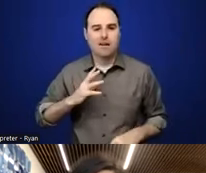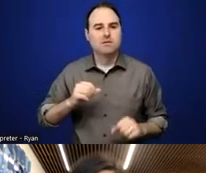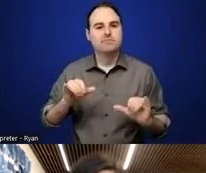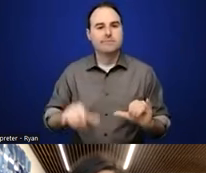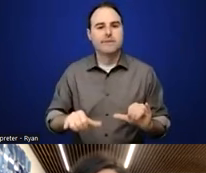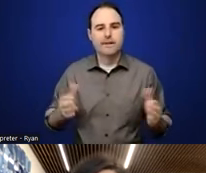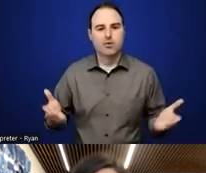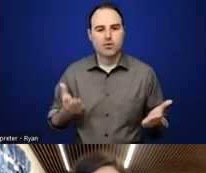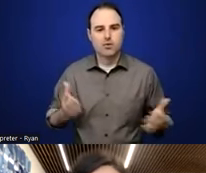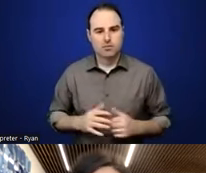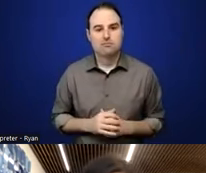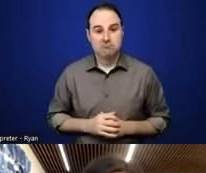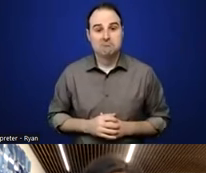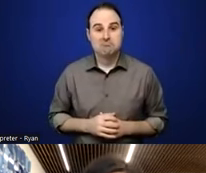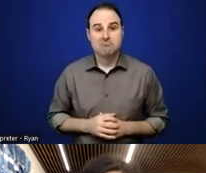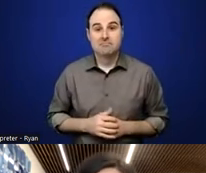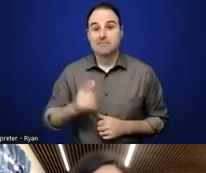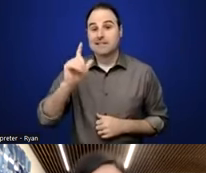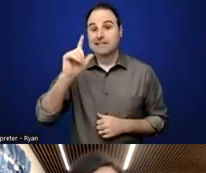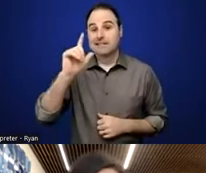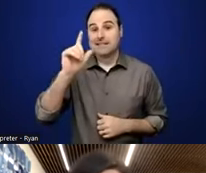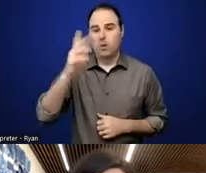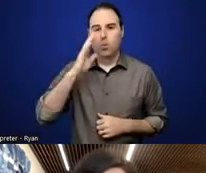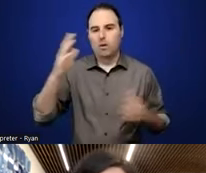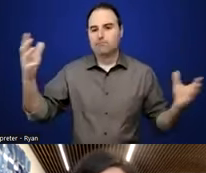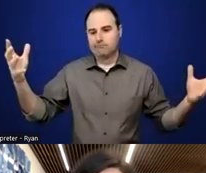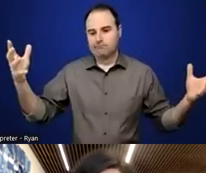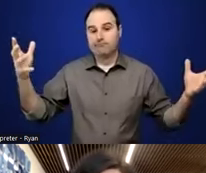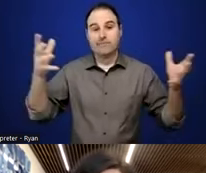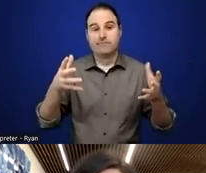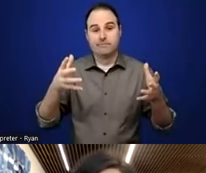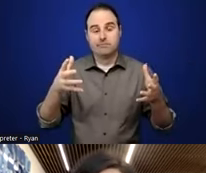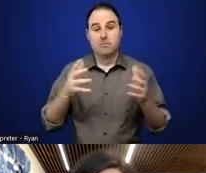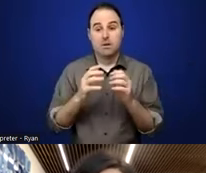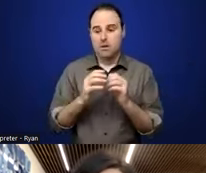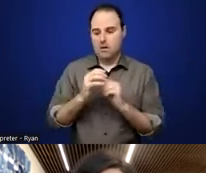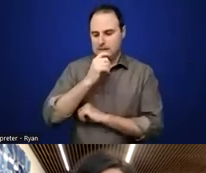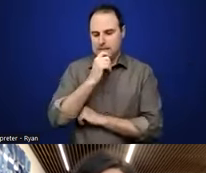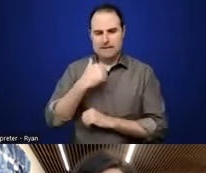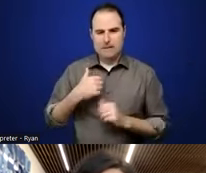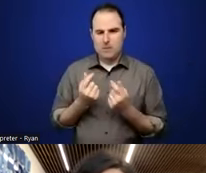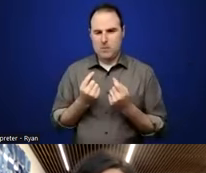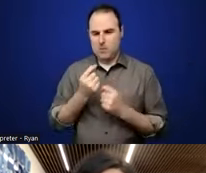And we can then all join back in together. The way that I'm doing it is here. So we're going to do.